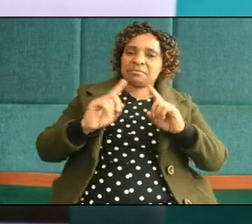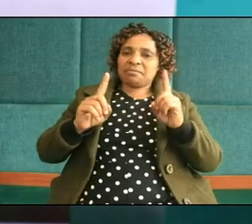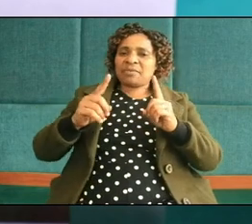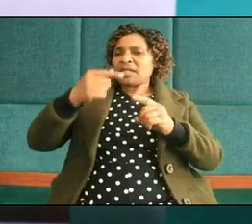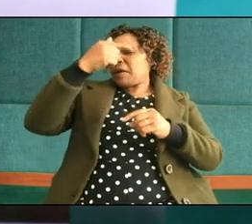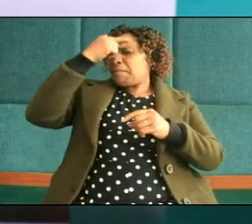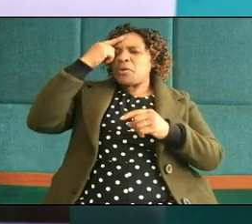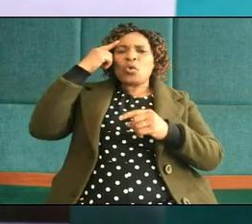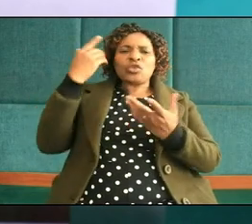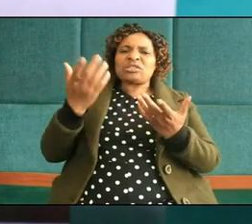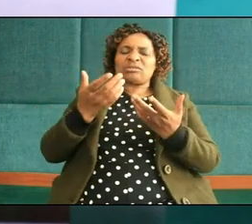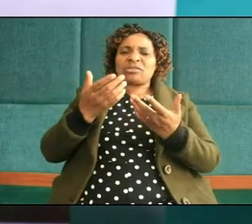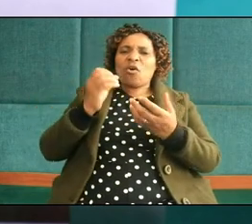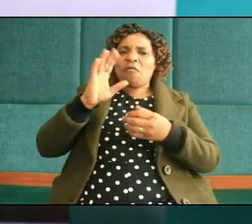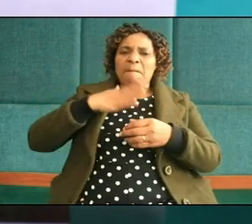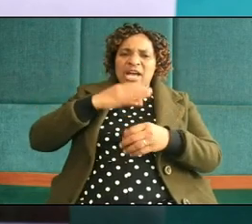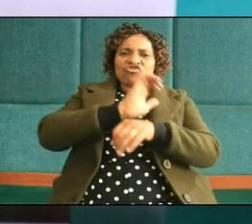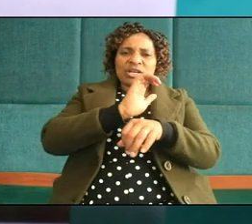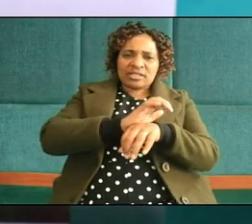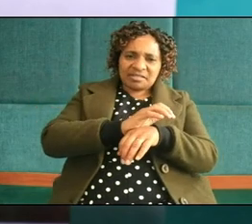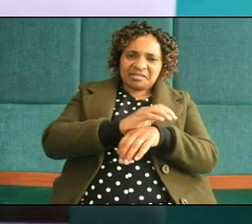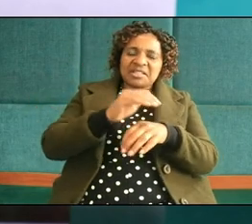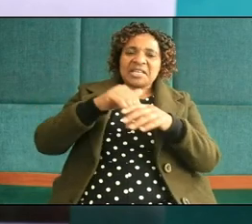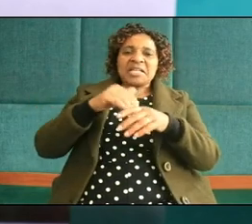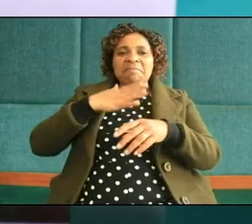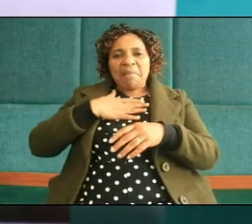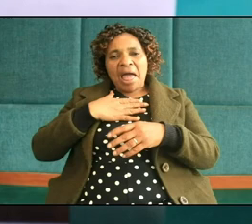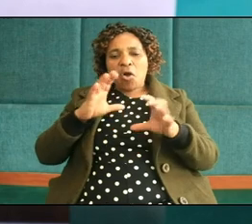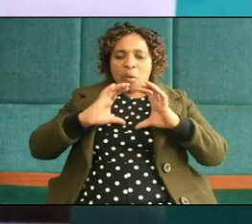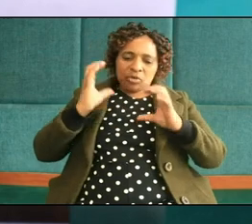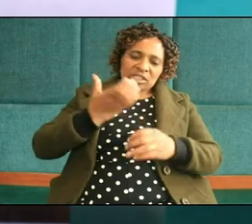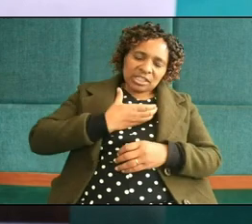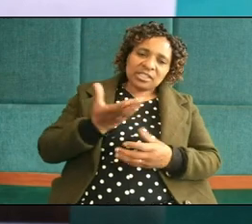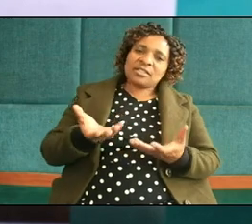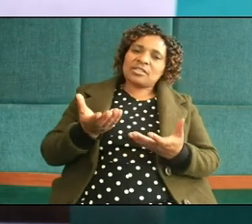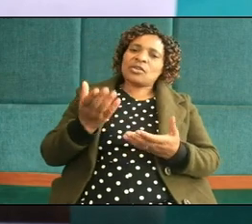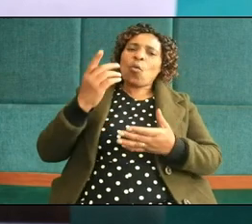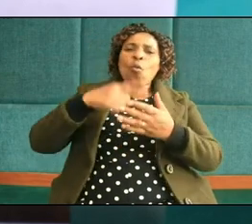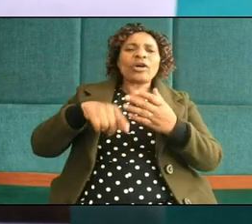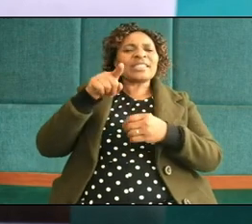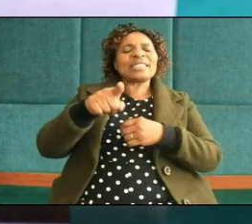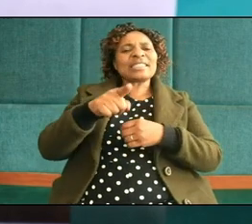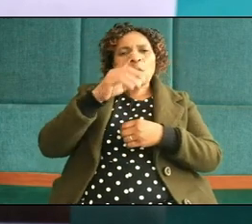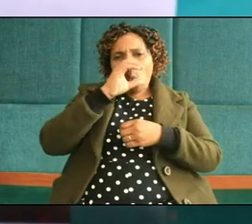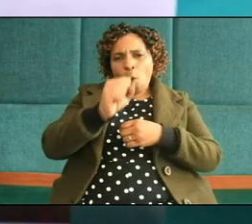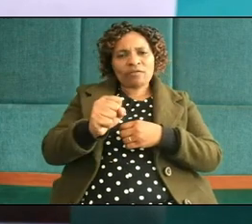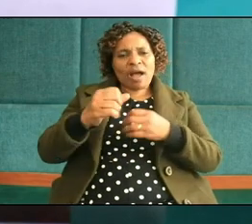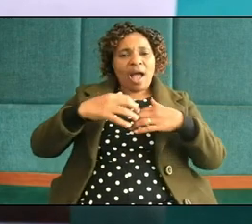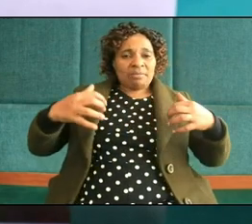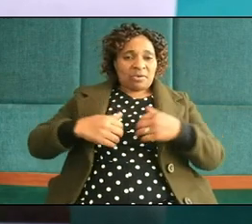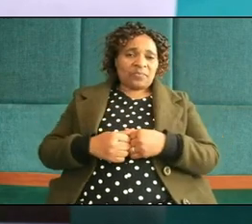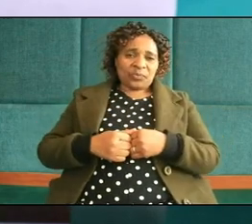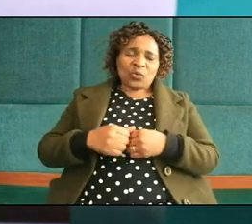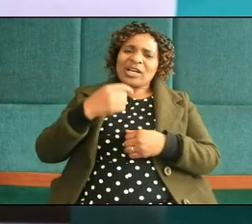abuse in my church in my surrounding in my community but these animals we are told that